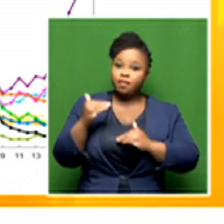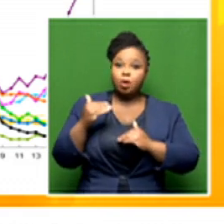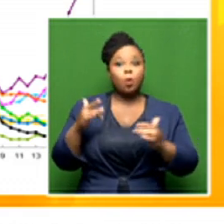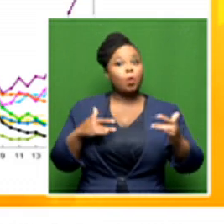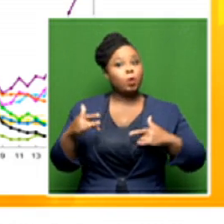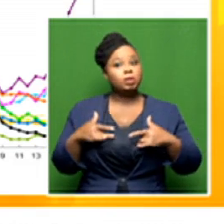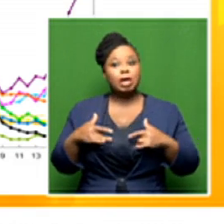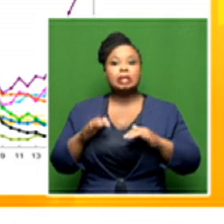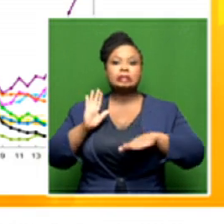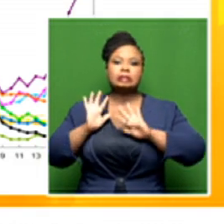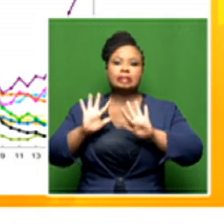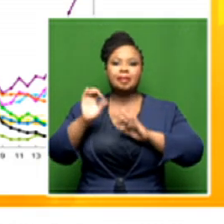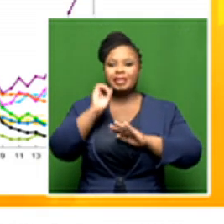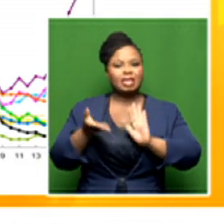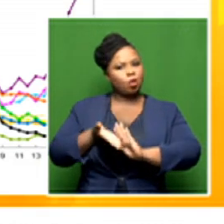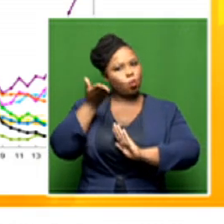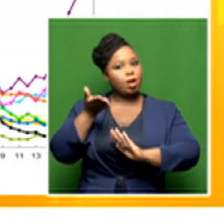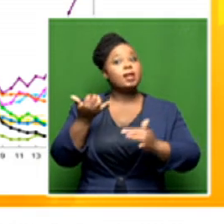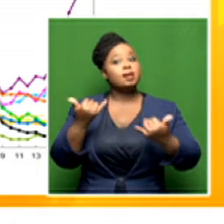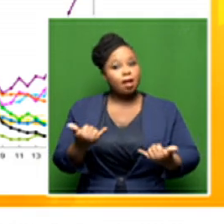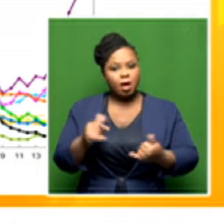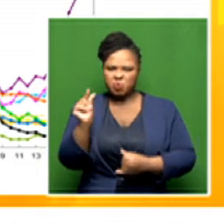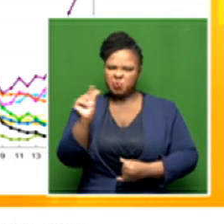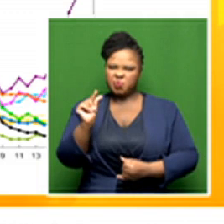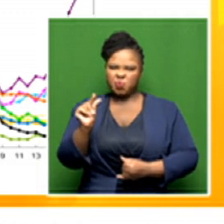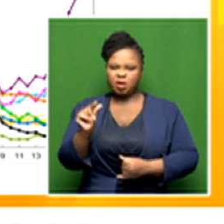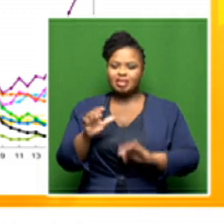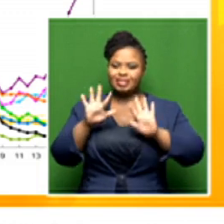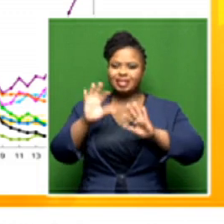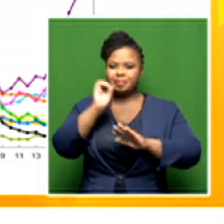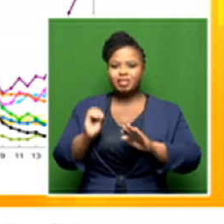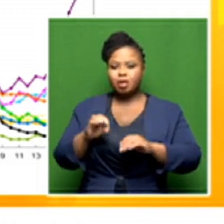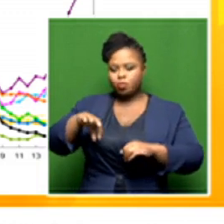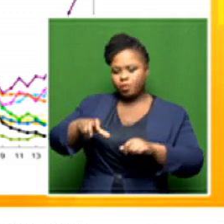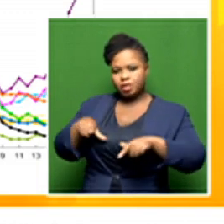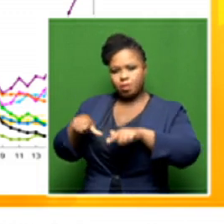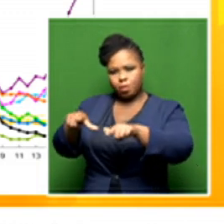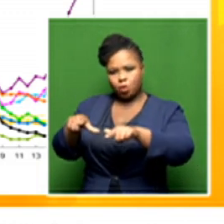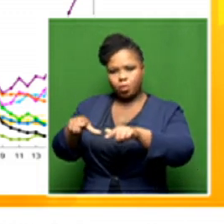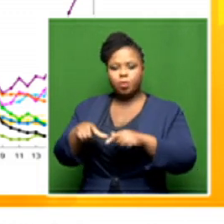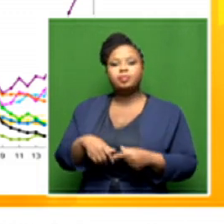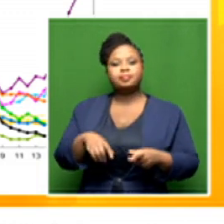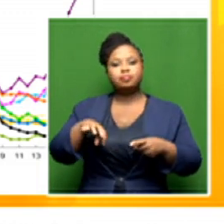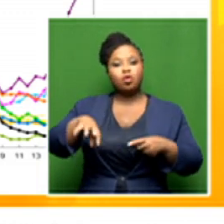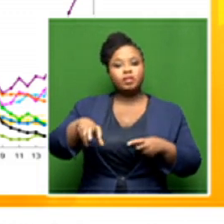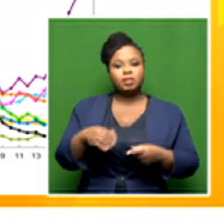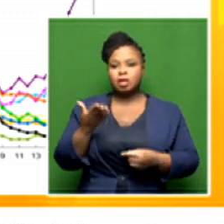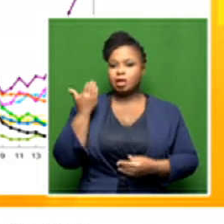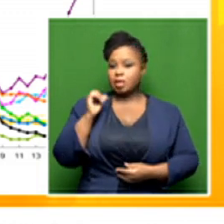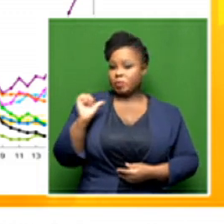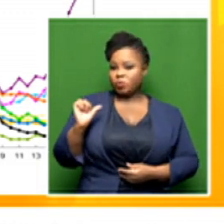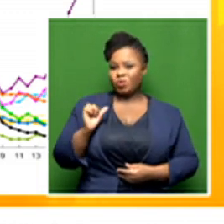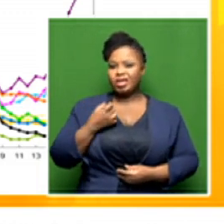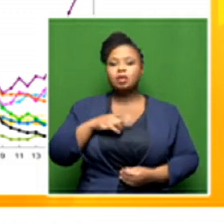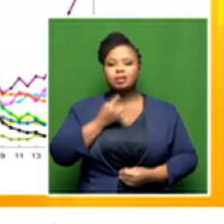Limpopo is moving up towards that 10% level. And then Western Cape, over the last week, the